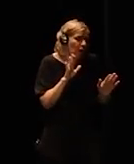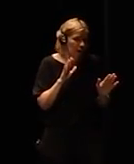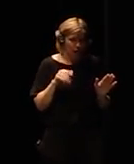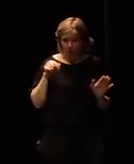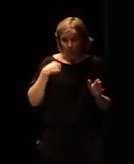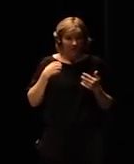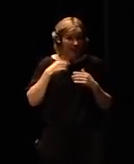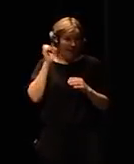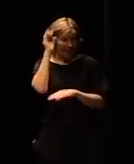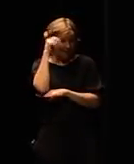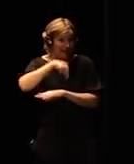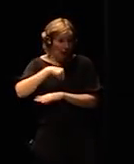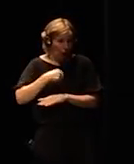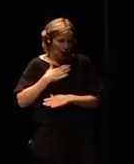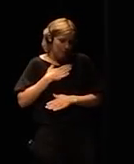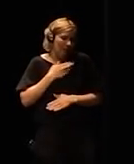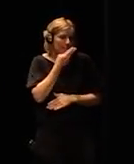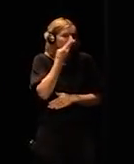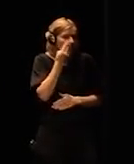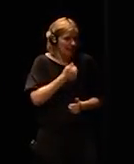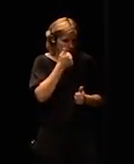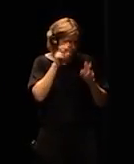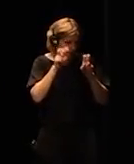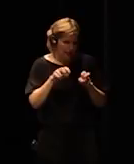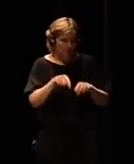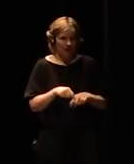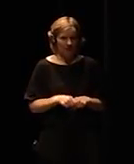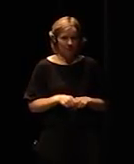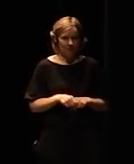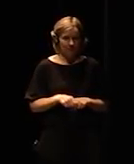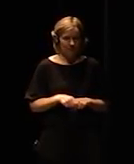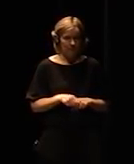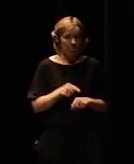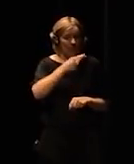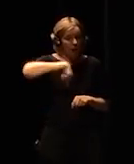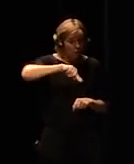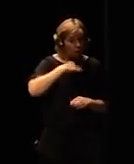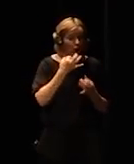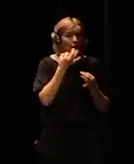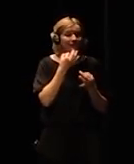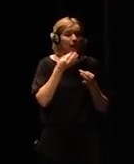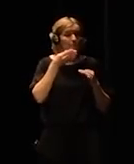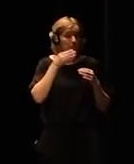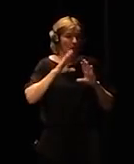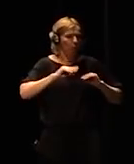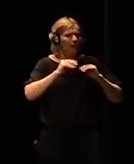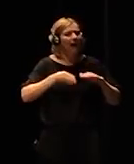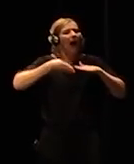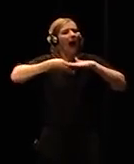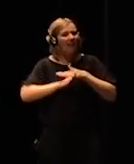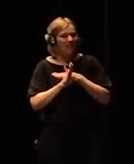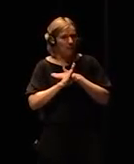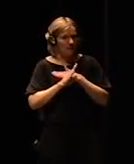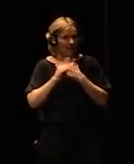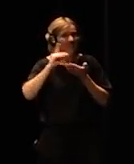by pure technical feasibility you have 72 million dollars you can manipulate an